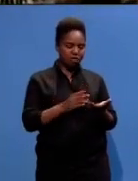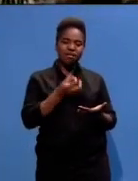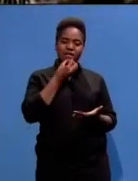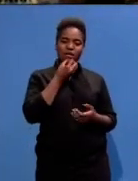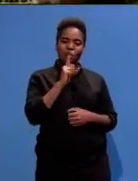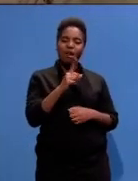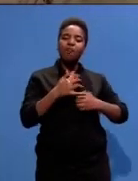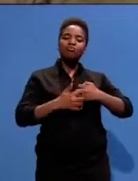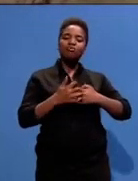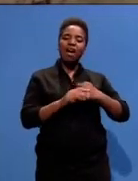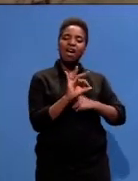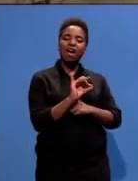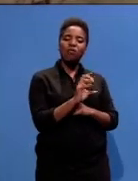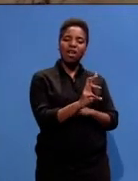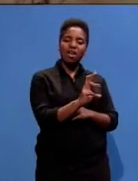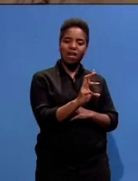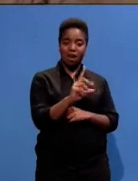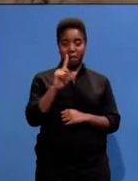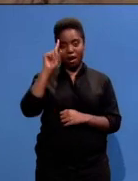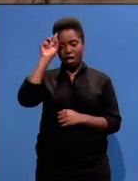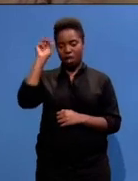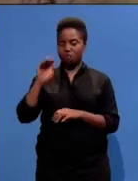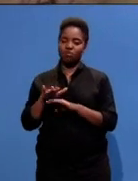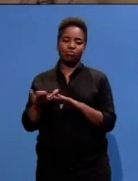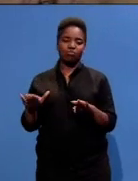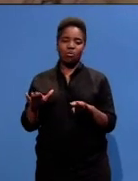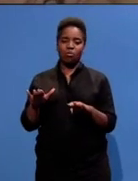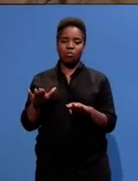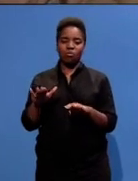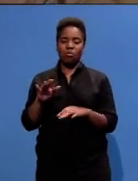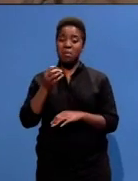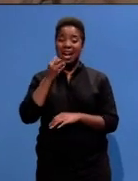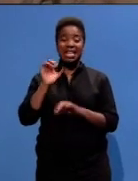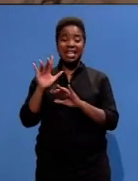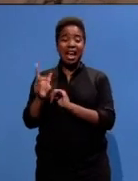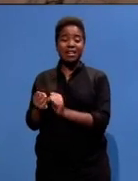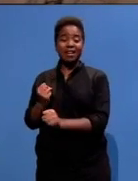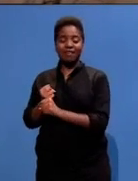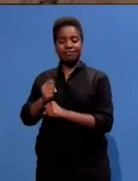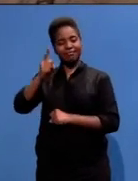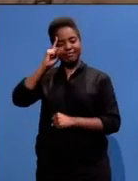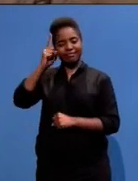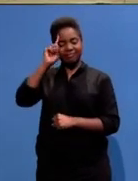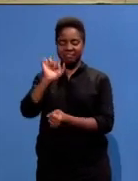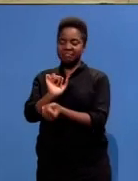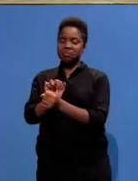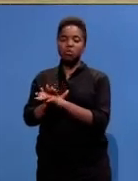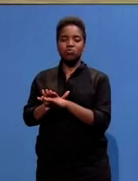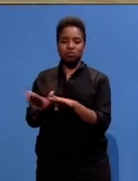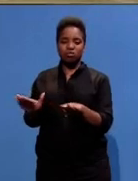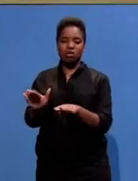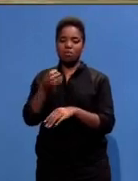day. Madiva, no bread. For 10 years African prisoners did not get bread.